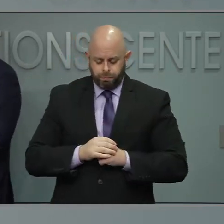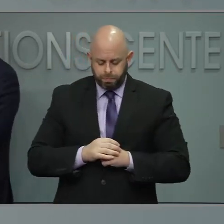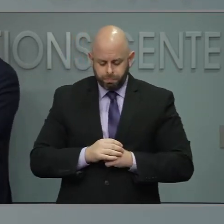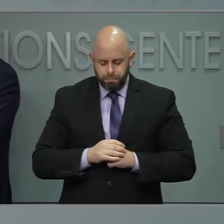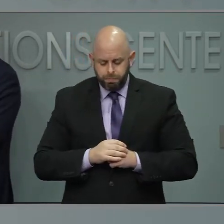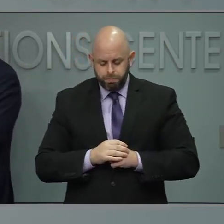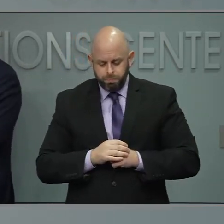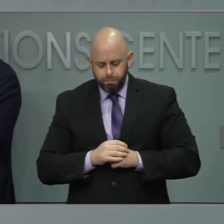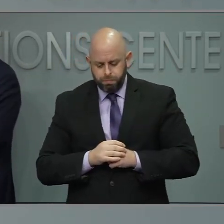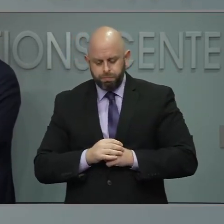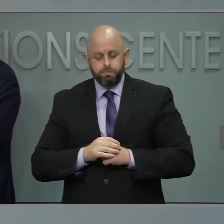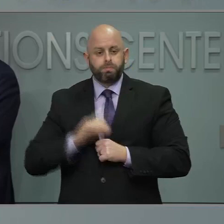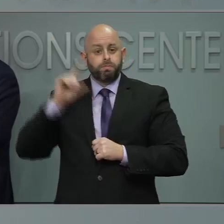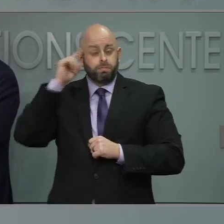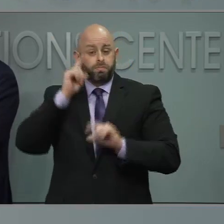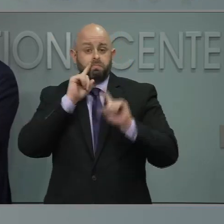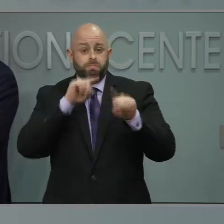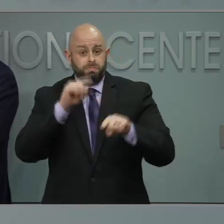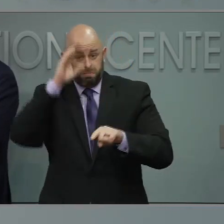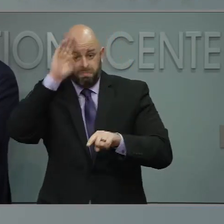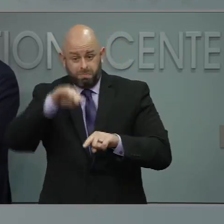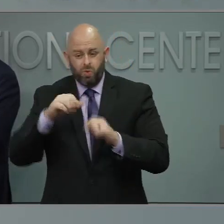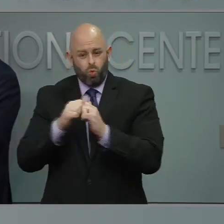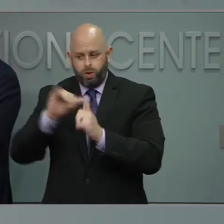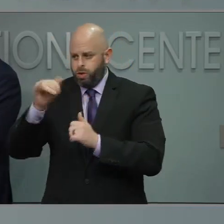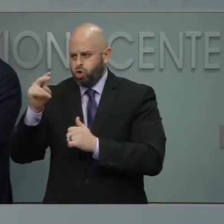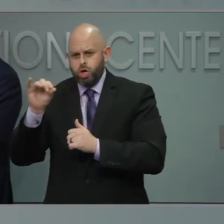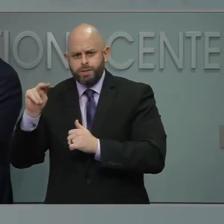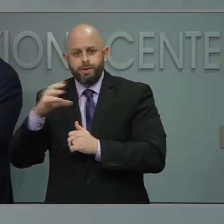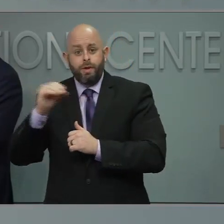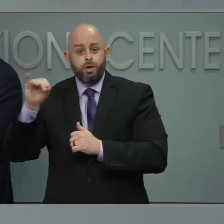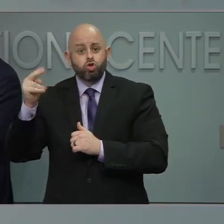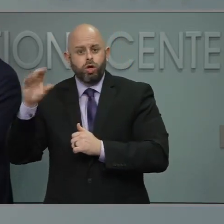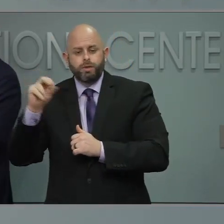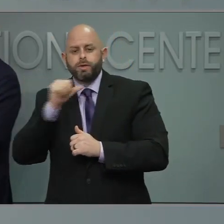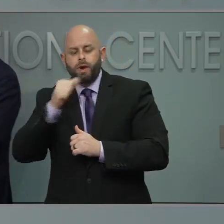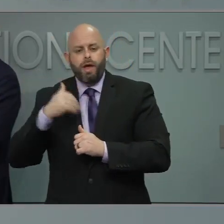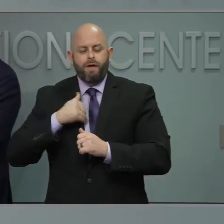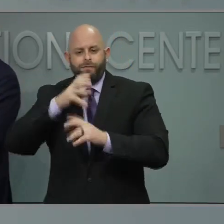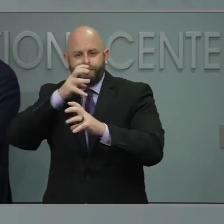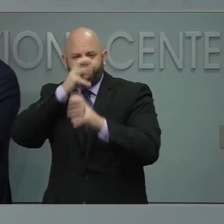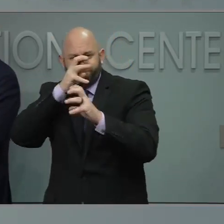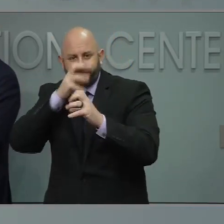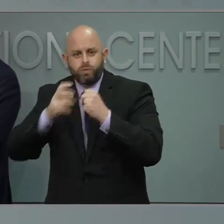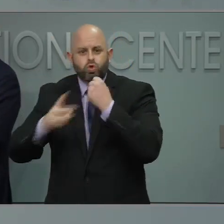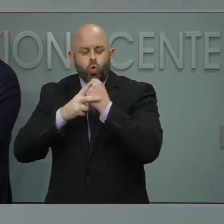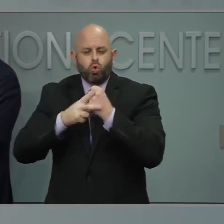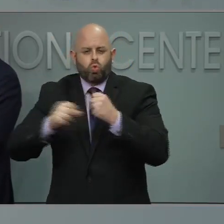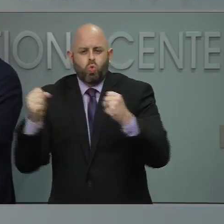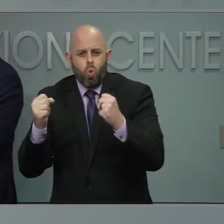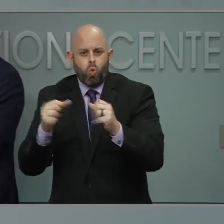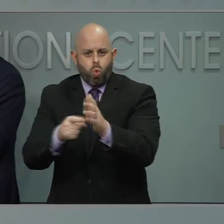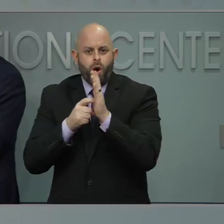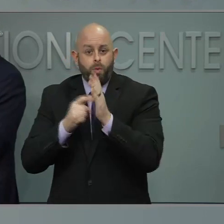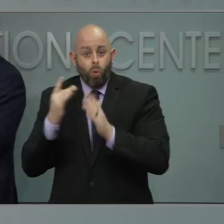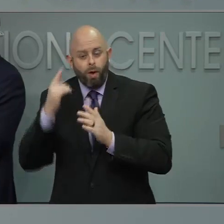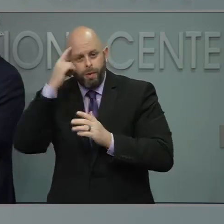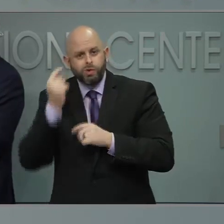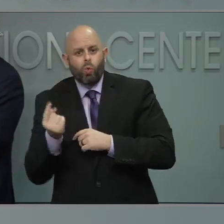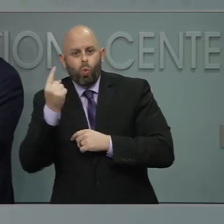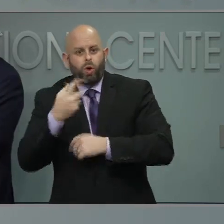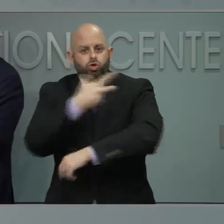that you have, particularly for the visor Pfizer vaccine. So we know that it will be easier to administer.